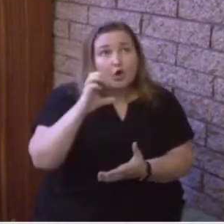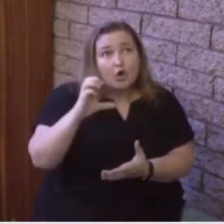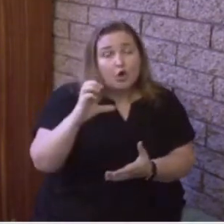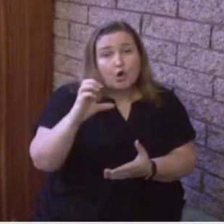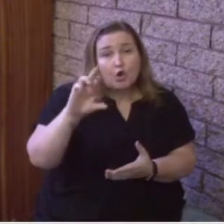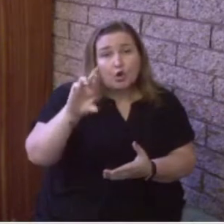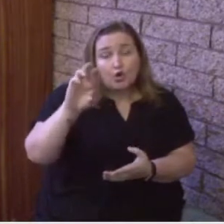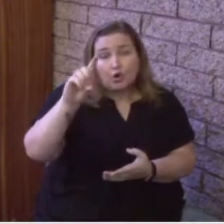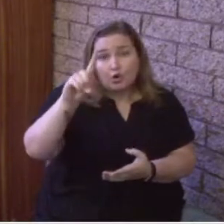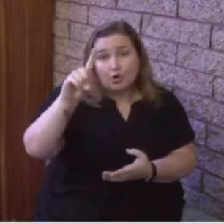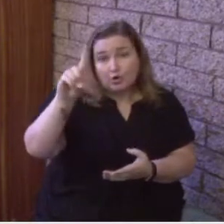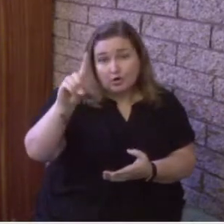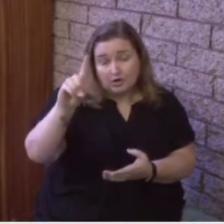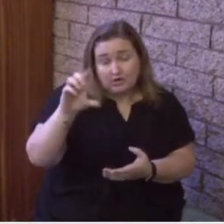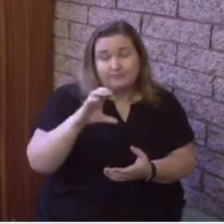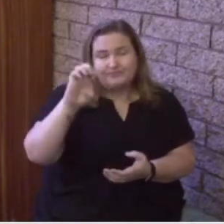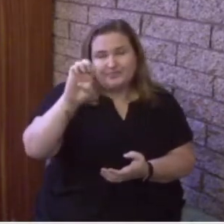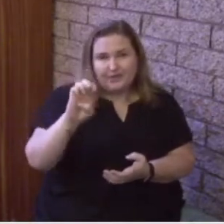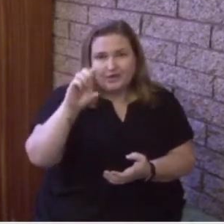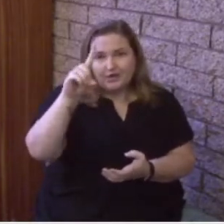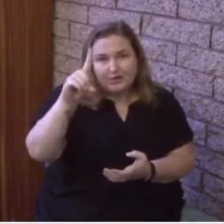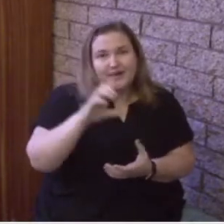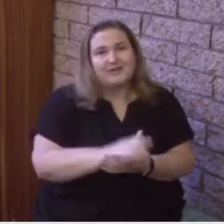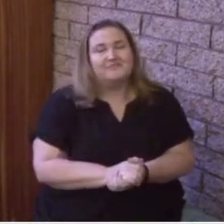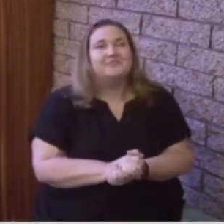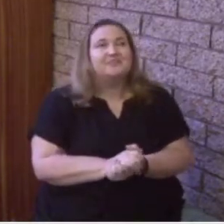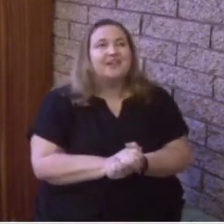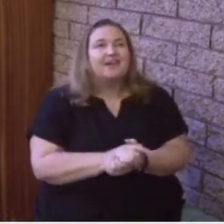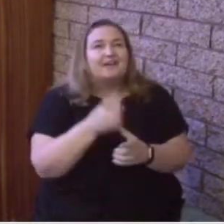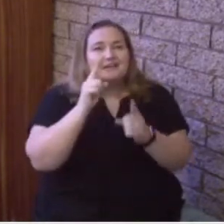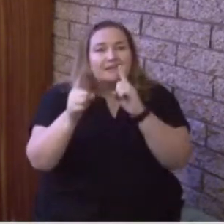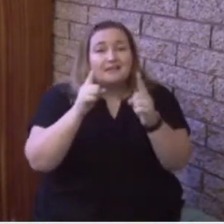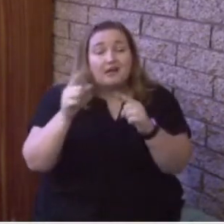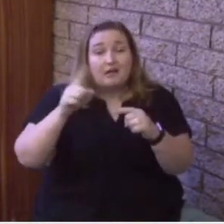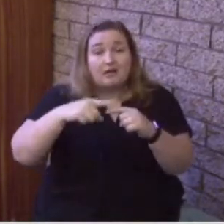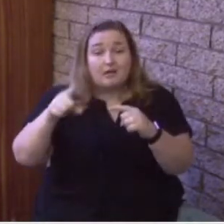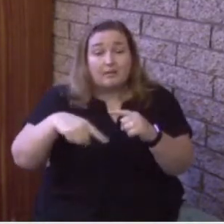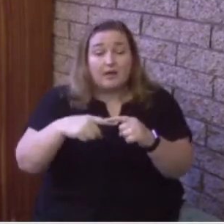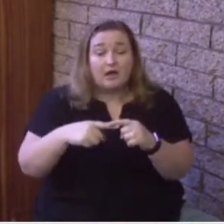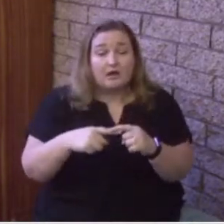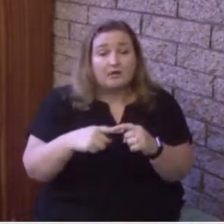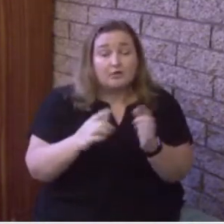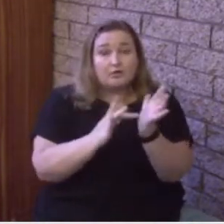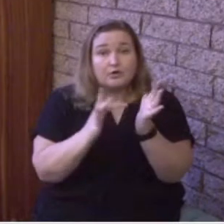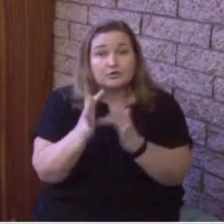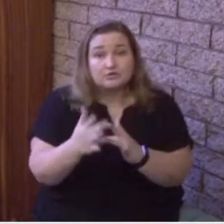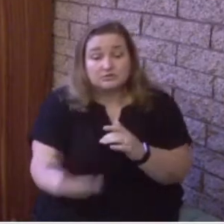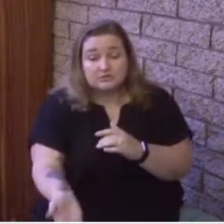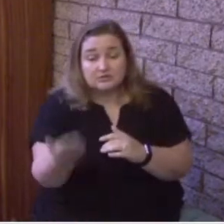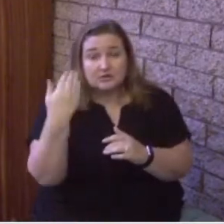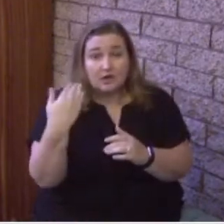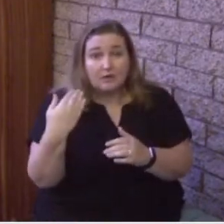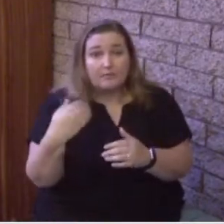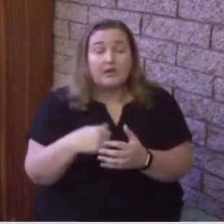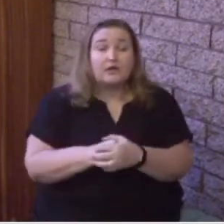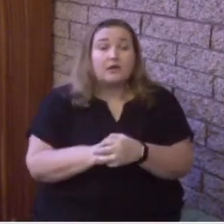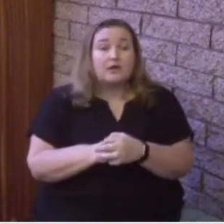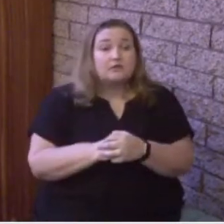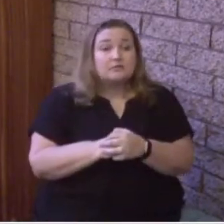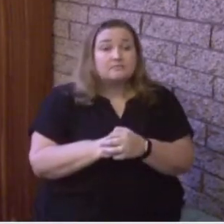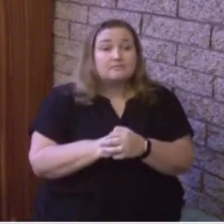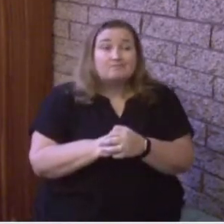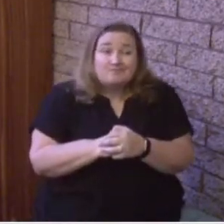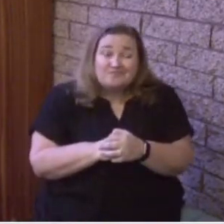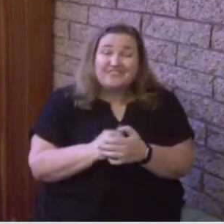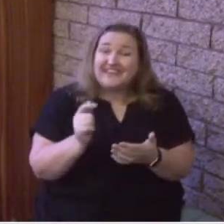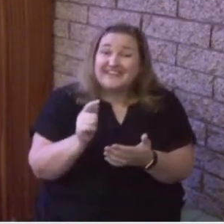of Jesus Christ at the time of His birth into humanity. In just a few weeks, and friends,